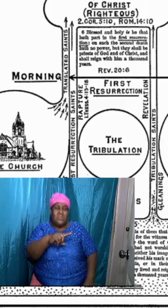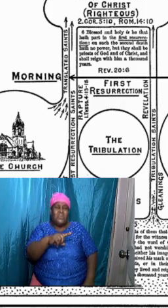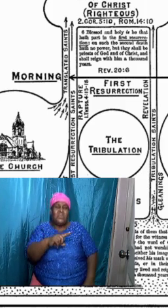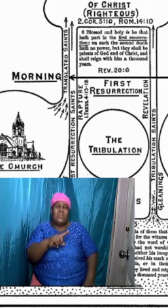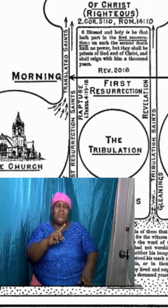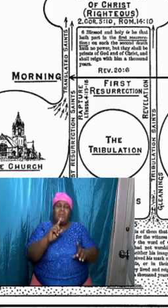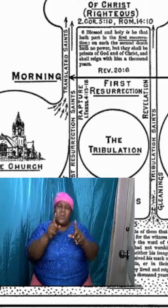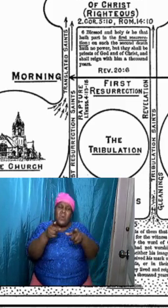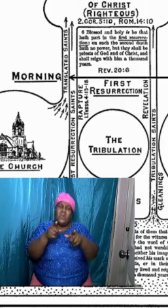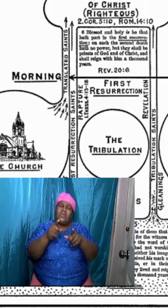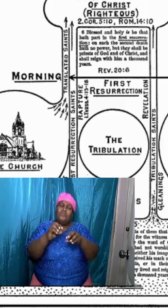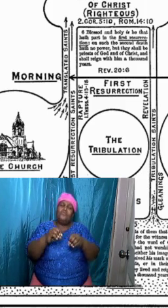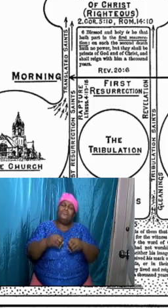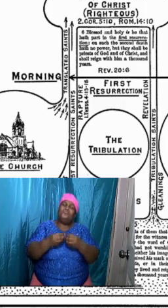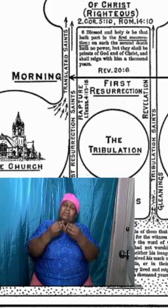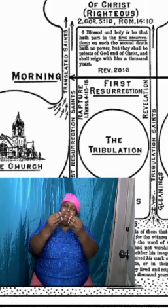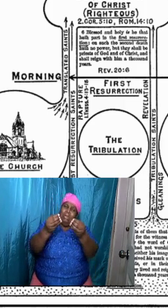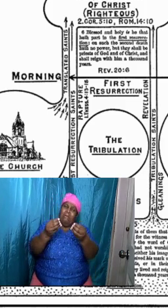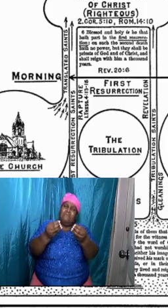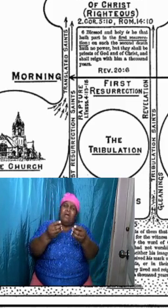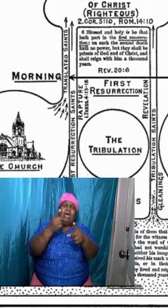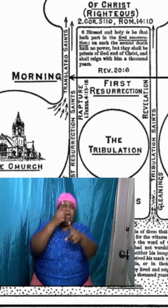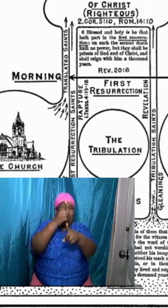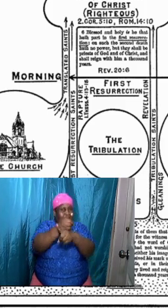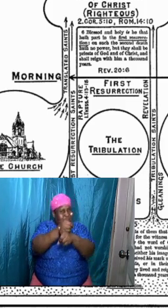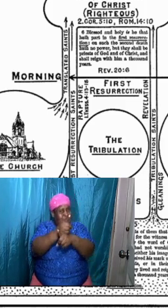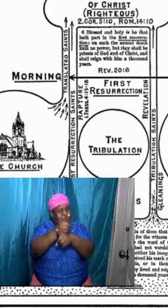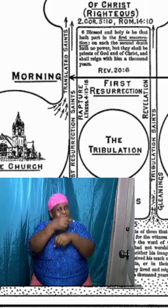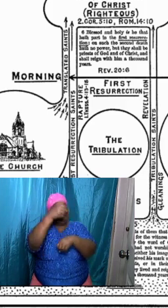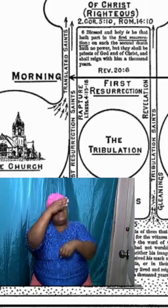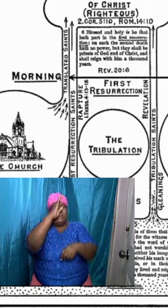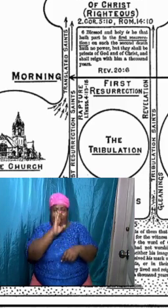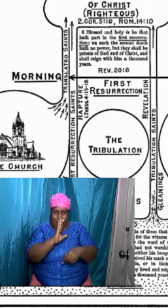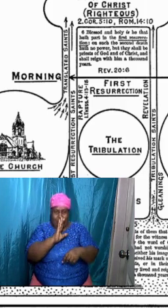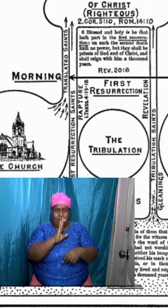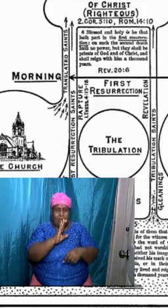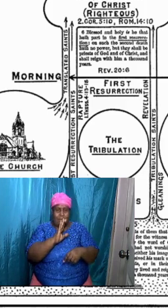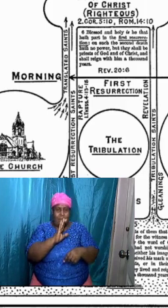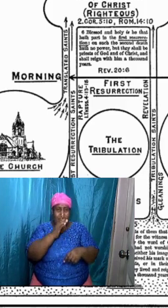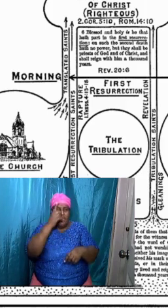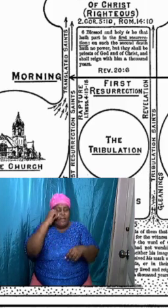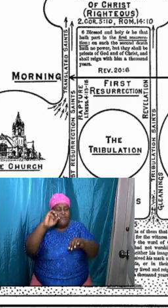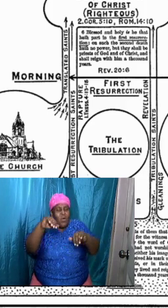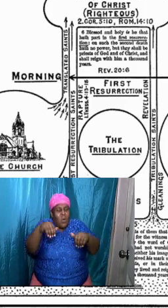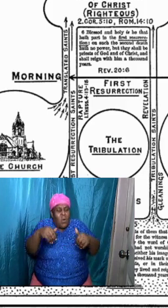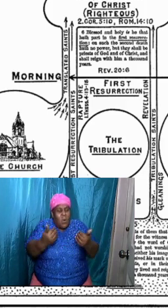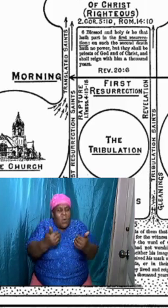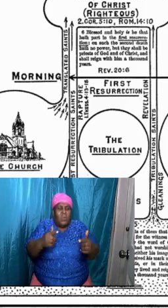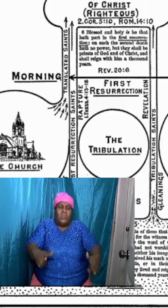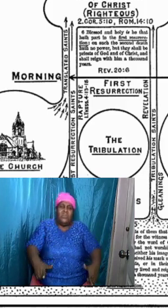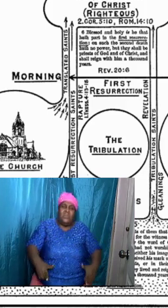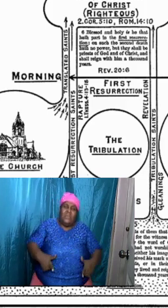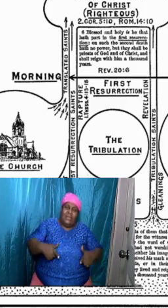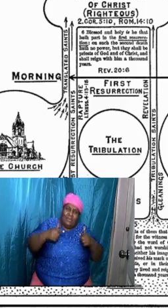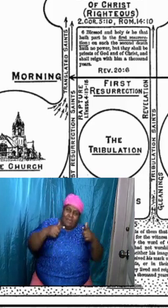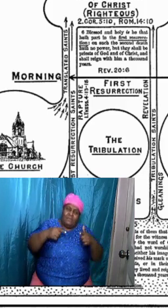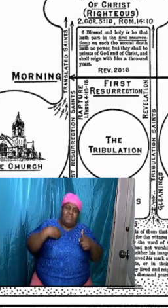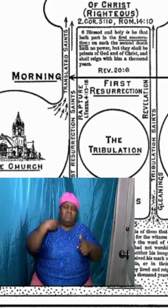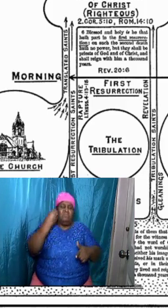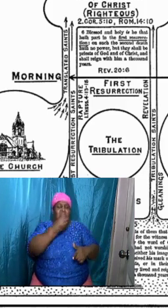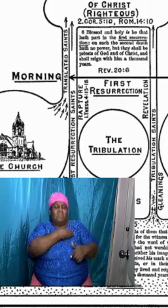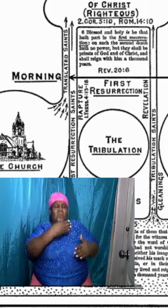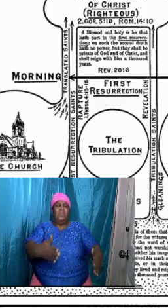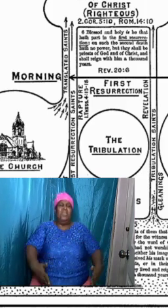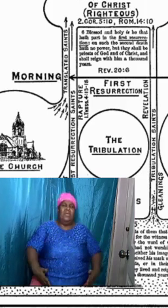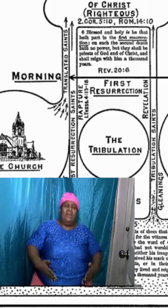give an account to God for how we lived our lives.